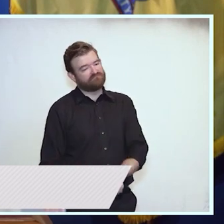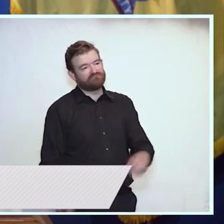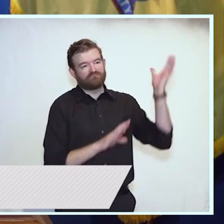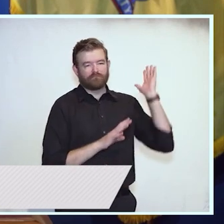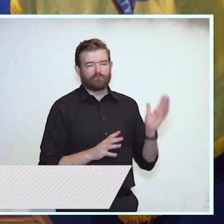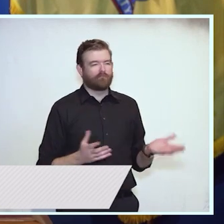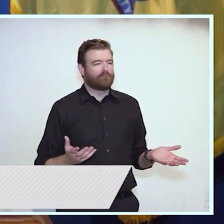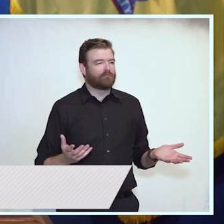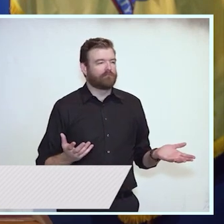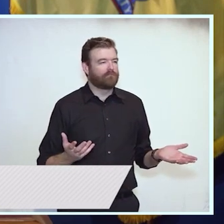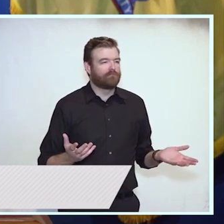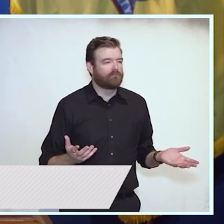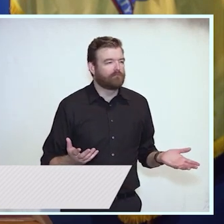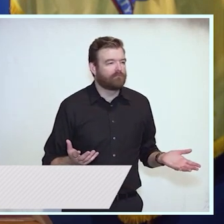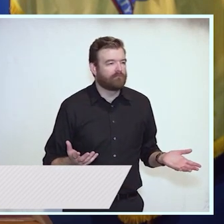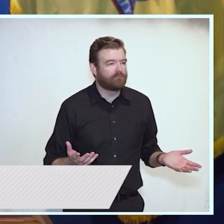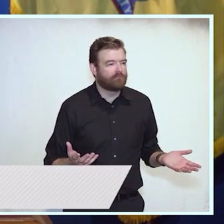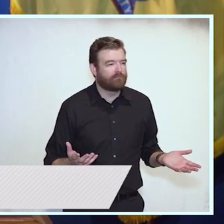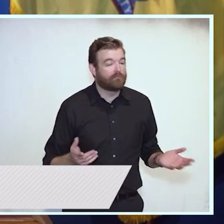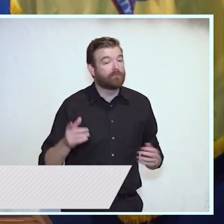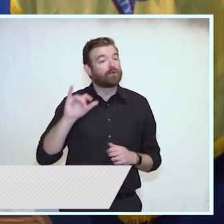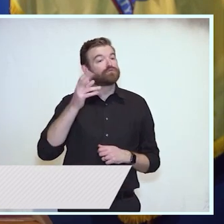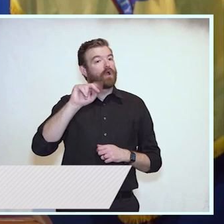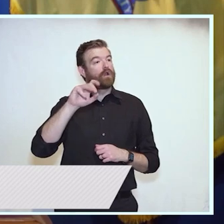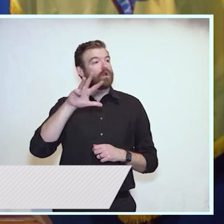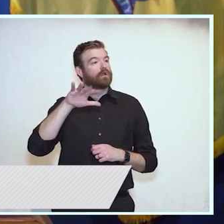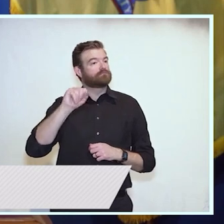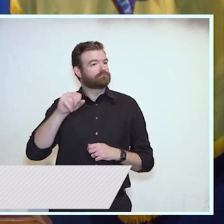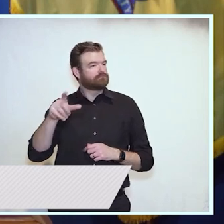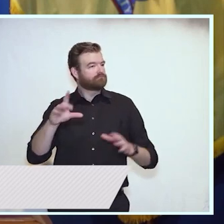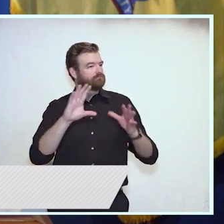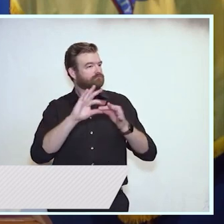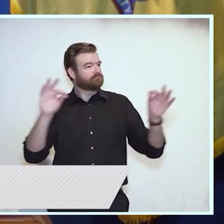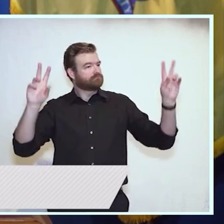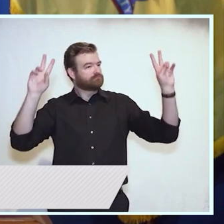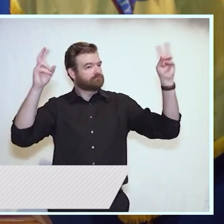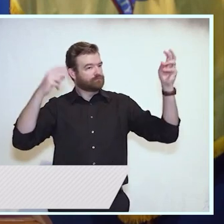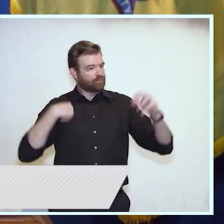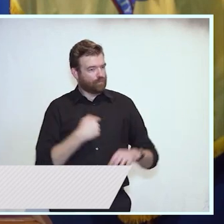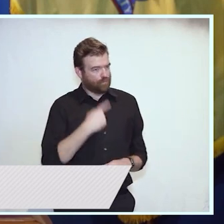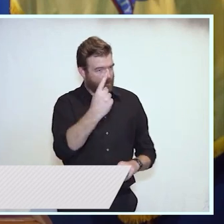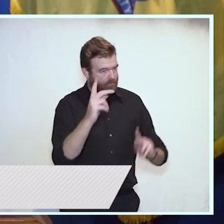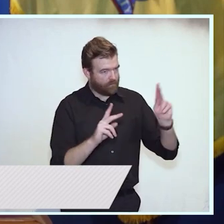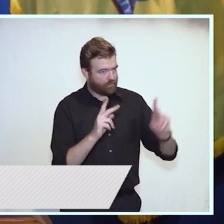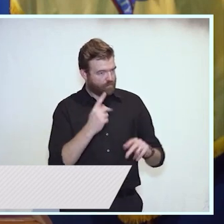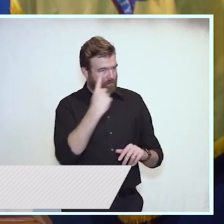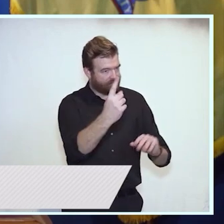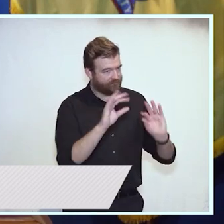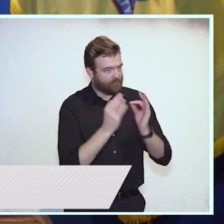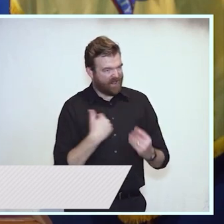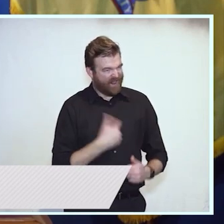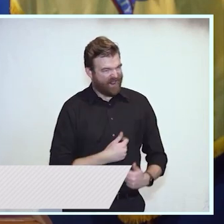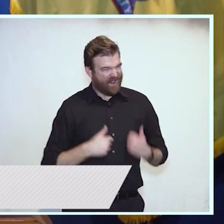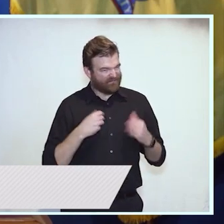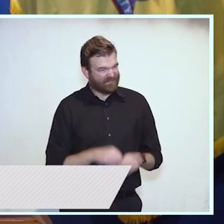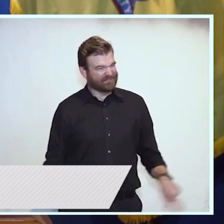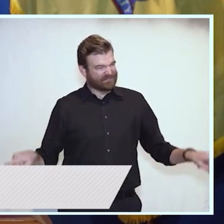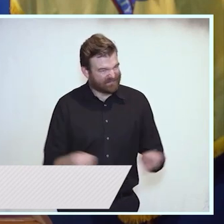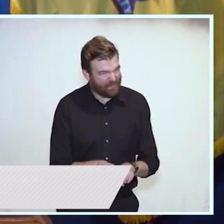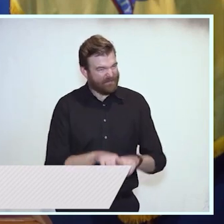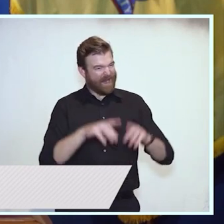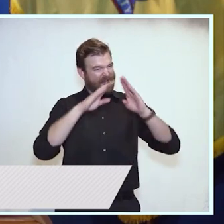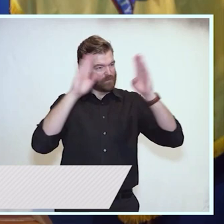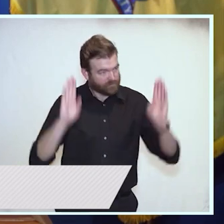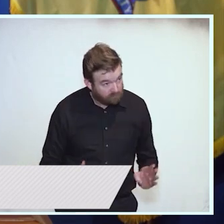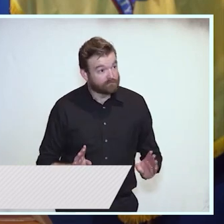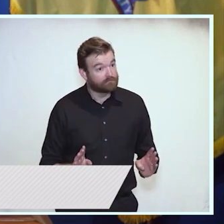late John Lewis and I quote him, we're one people, we're one family, we all live in the same house. With